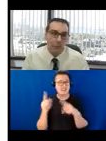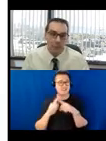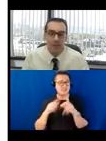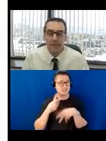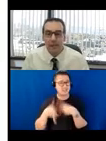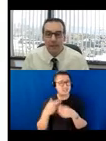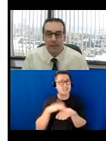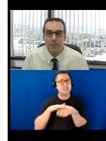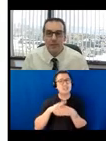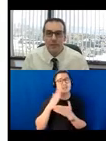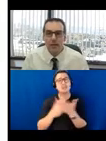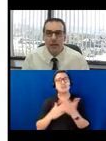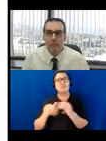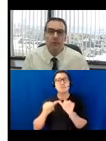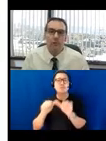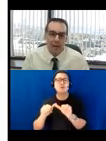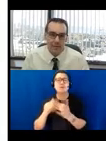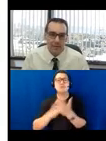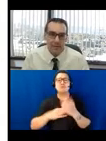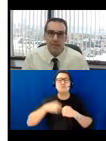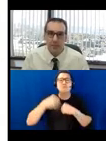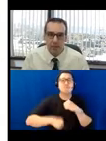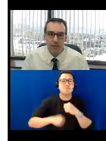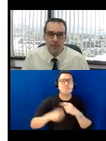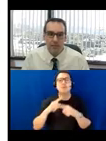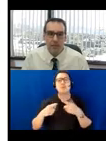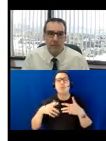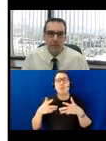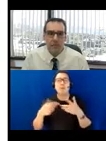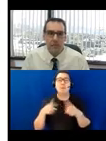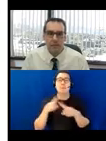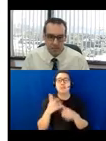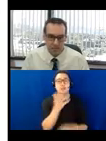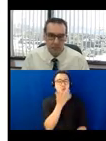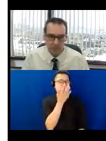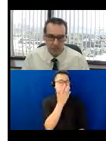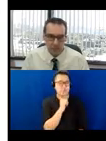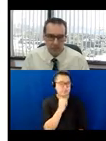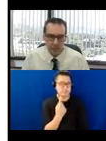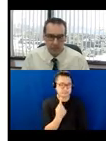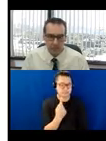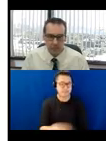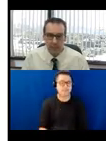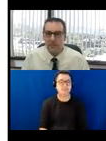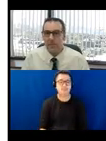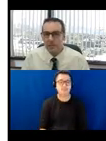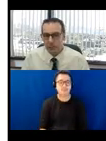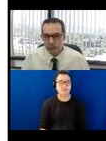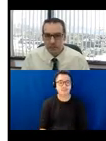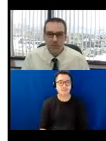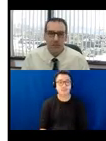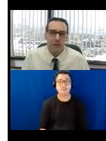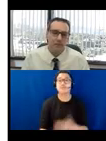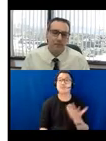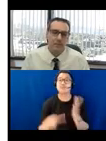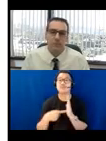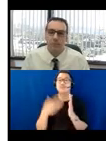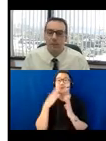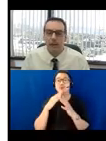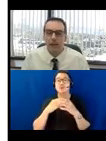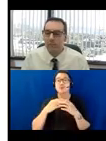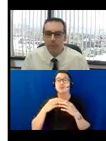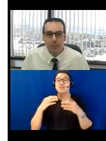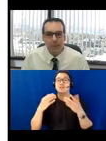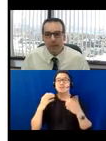Some are more permanent than others, but grass is not considered an accessible route. Things like stone dust, obviously